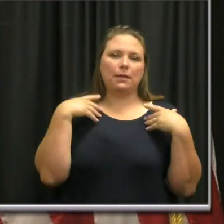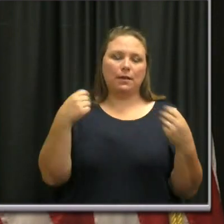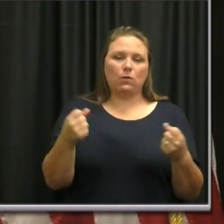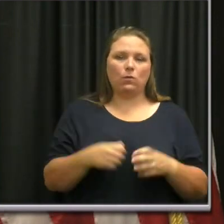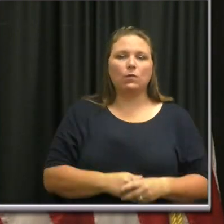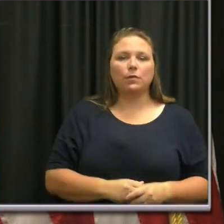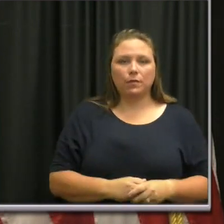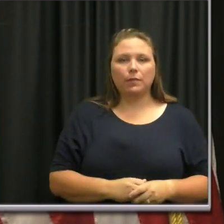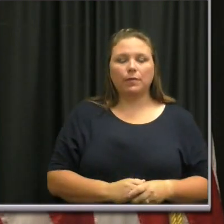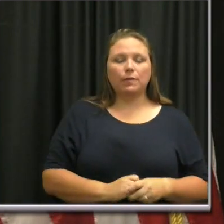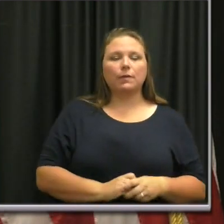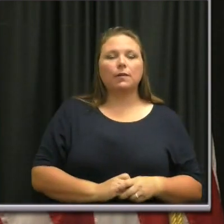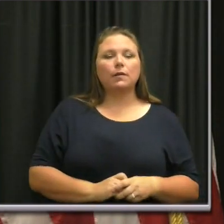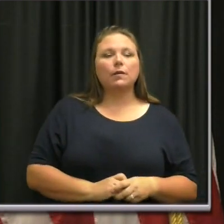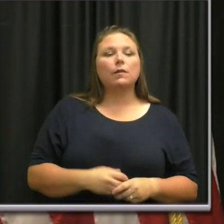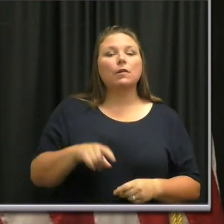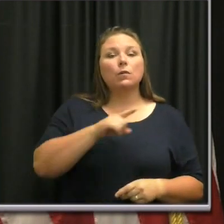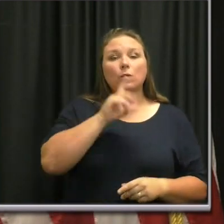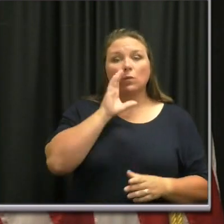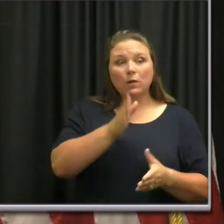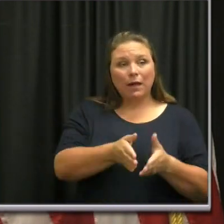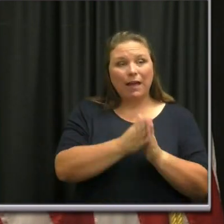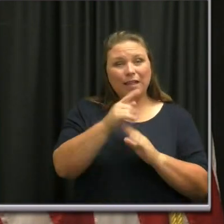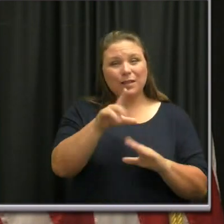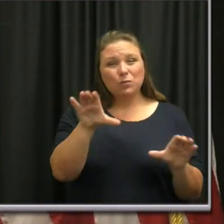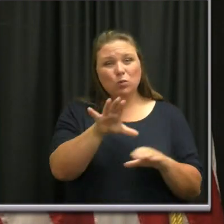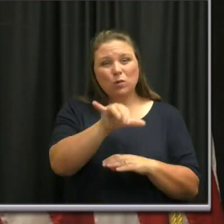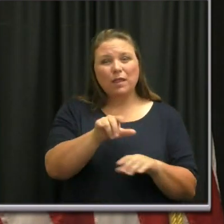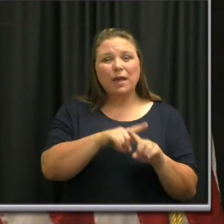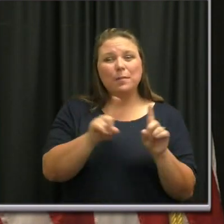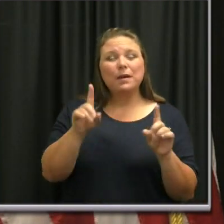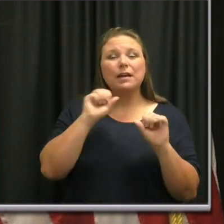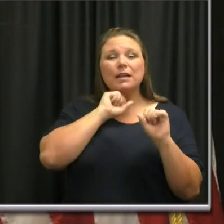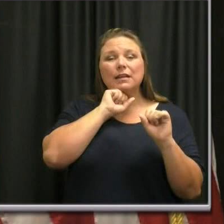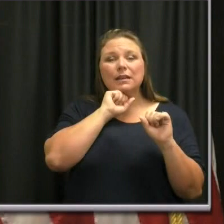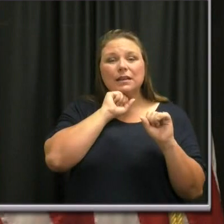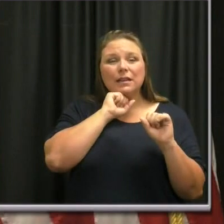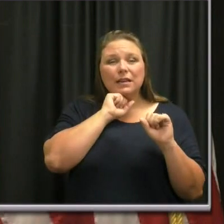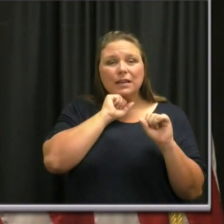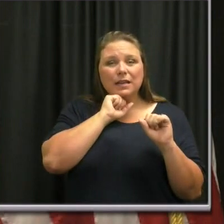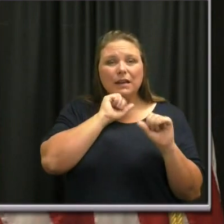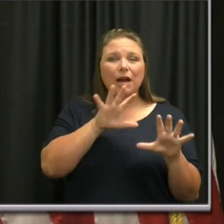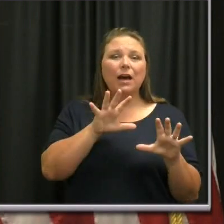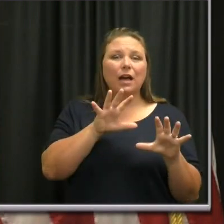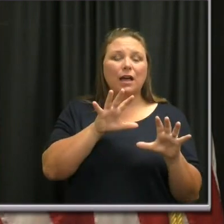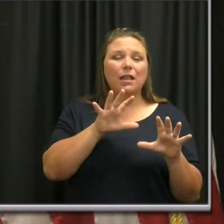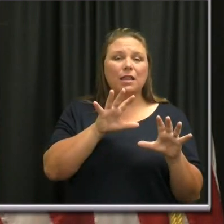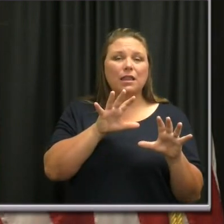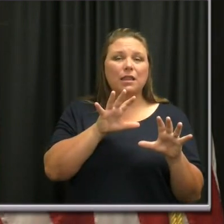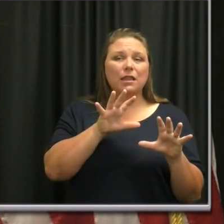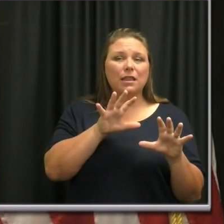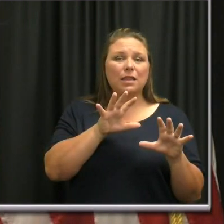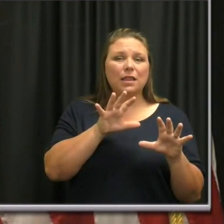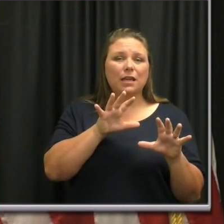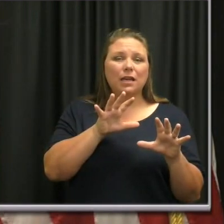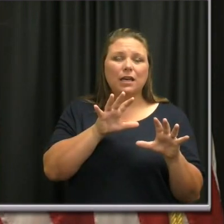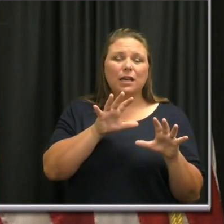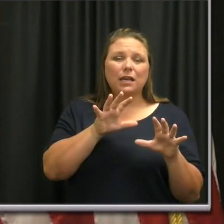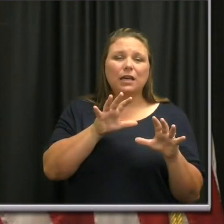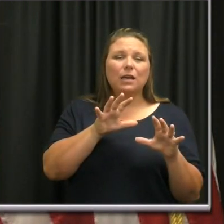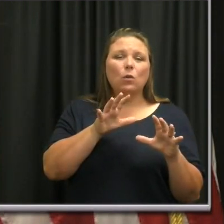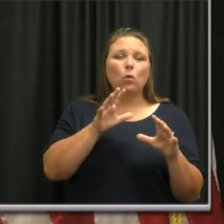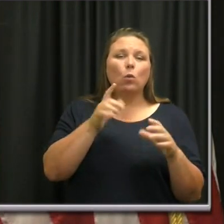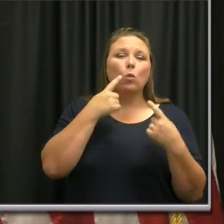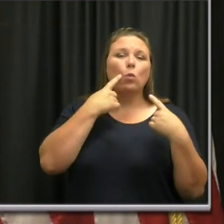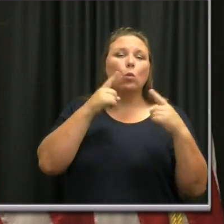in doing that. And we will call on that doing it, but, but nothing will be as strong as people self-enforcing on